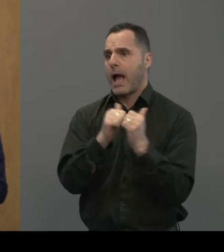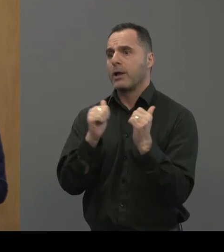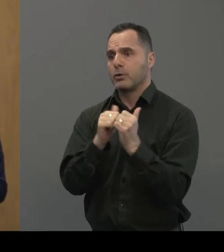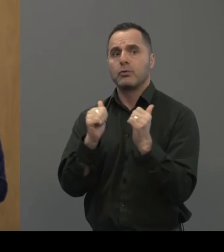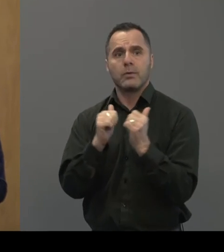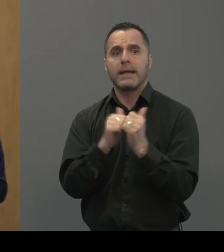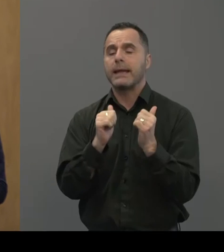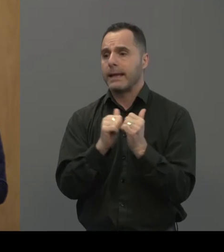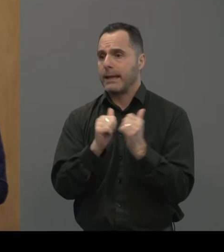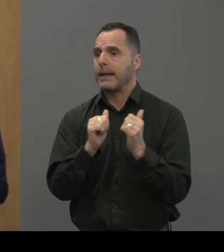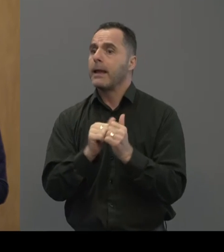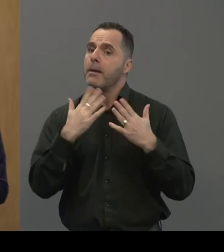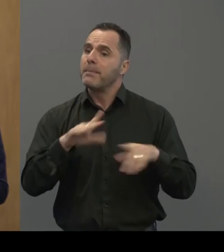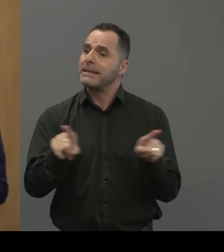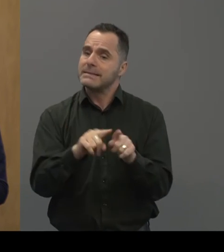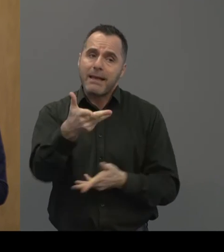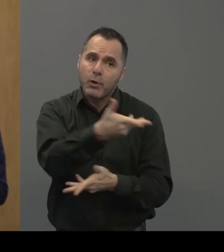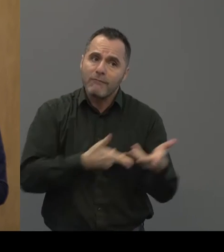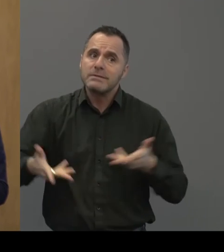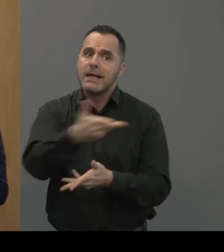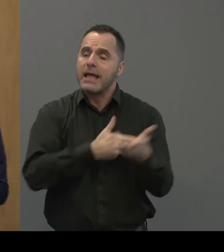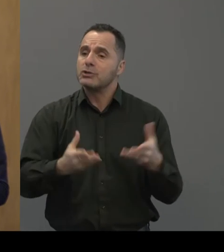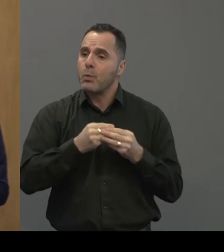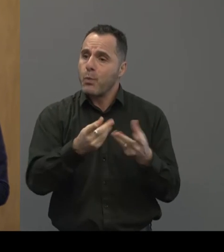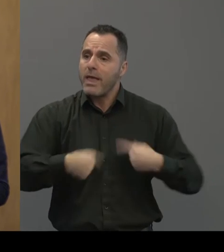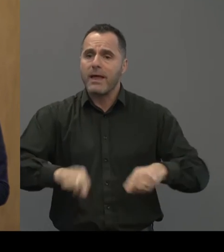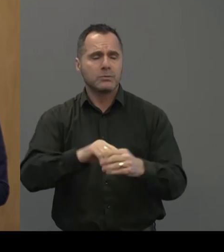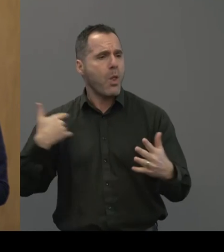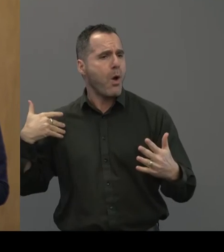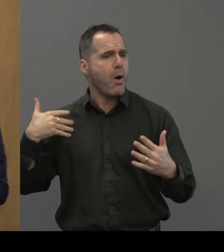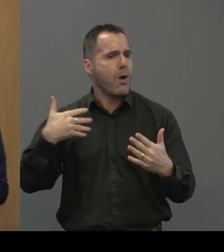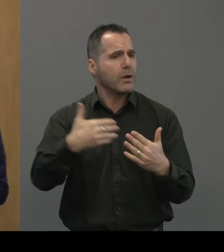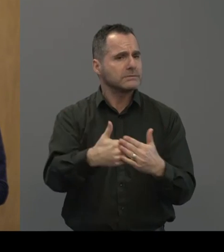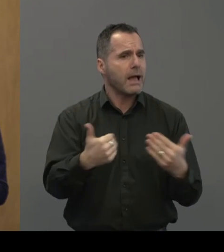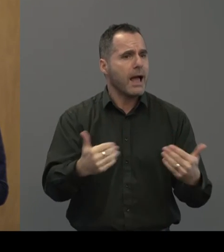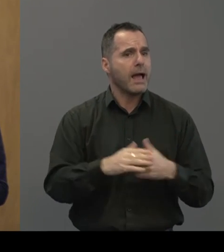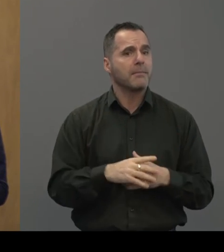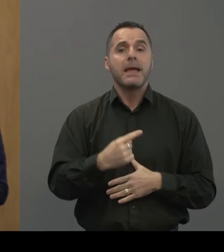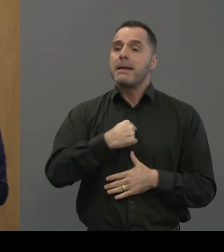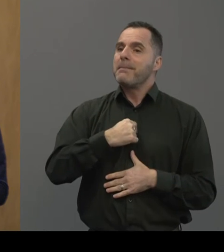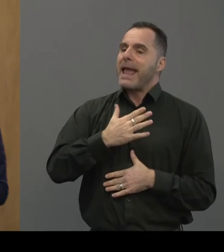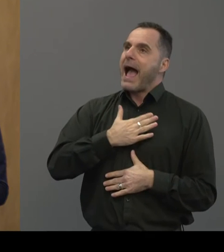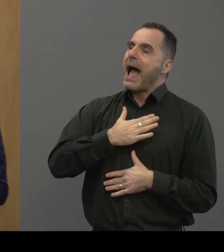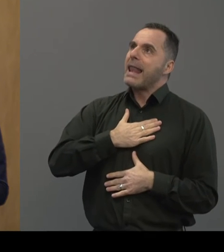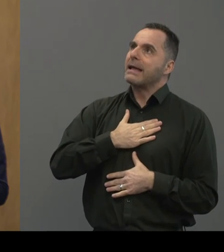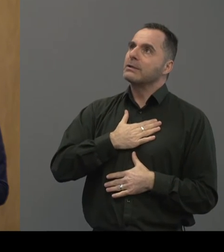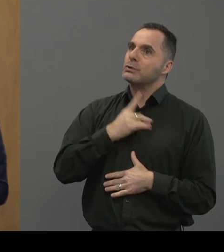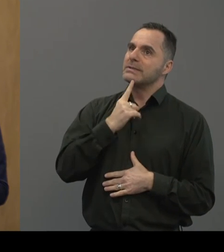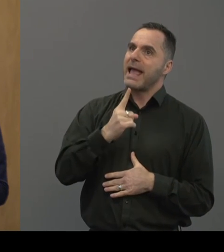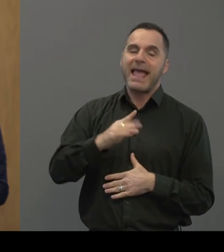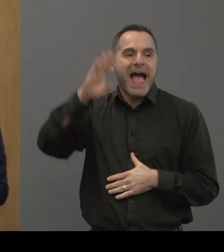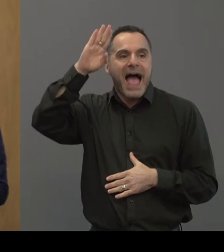that conversation's gone on amongst us for, for many, many years. Um, so I like to use hazardous sound